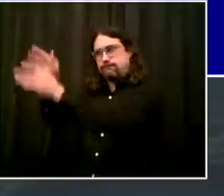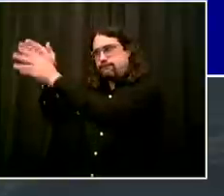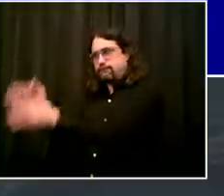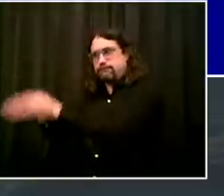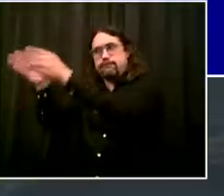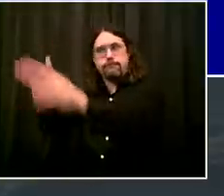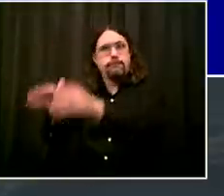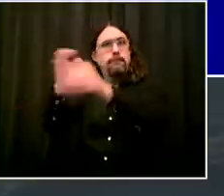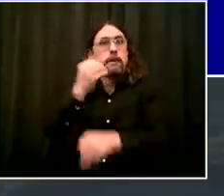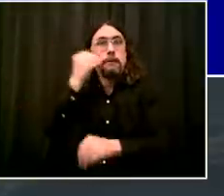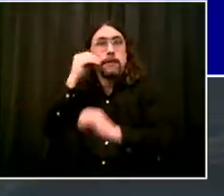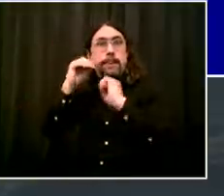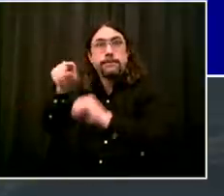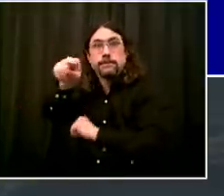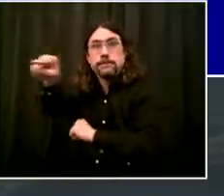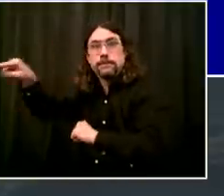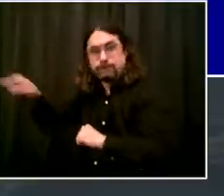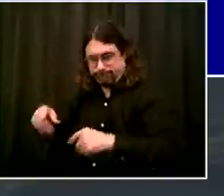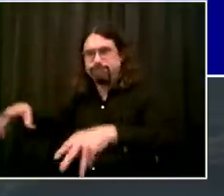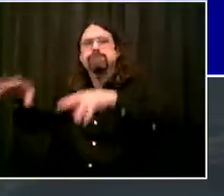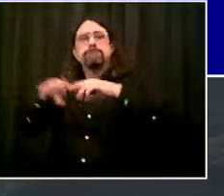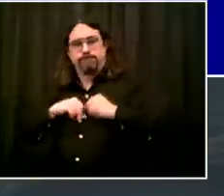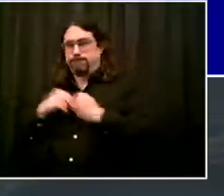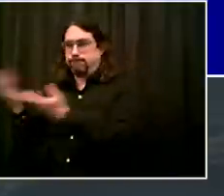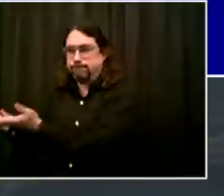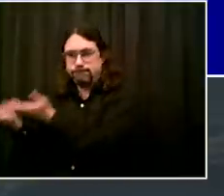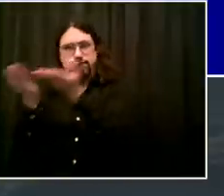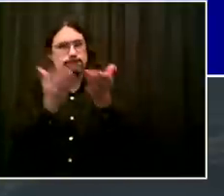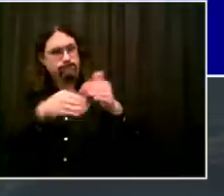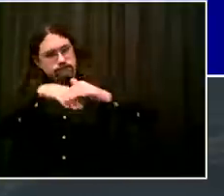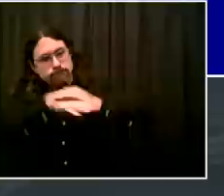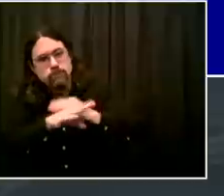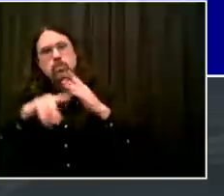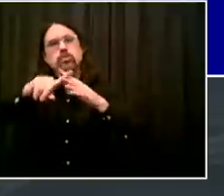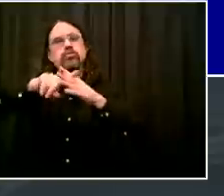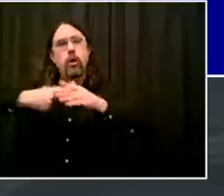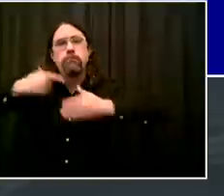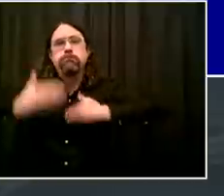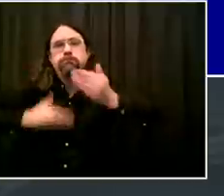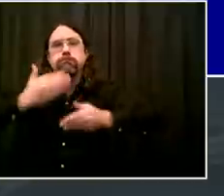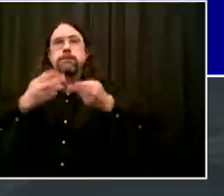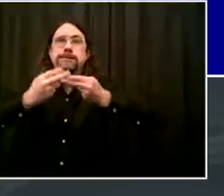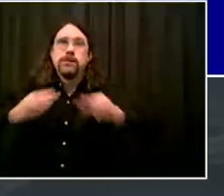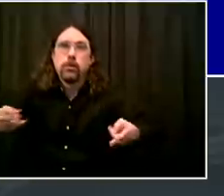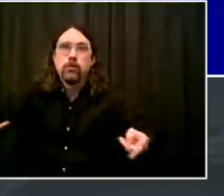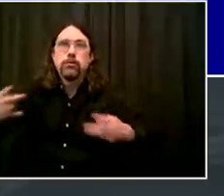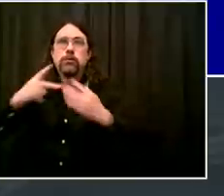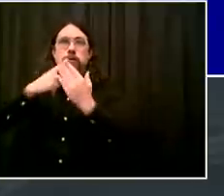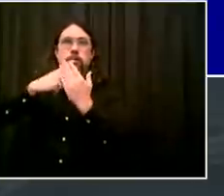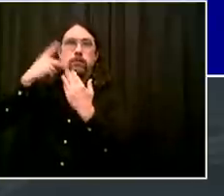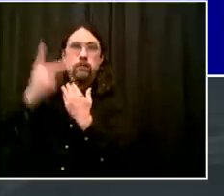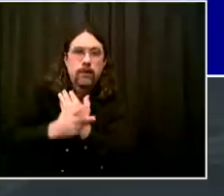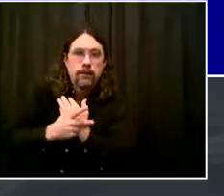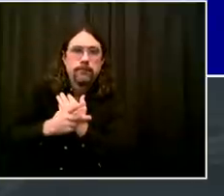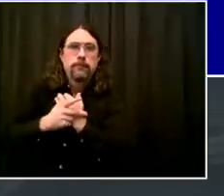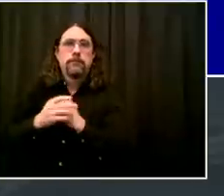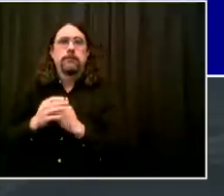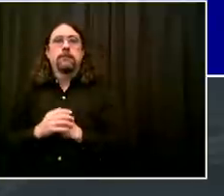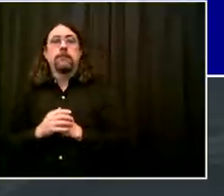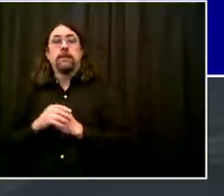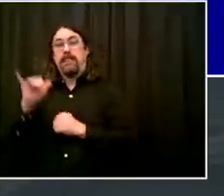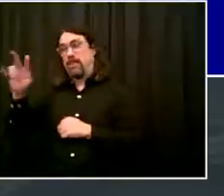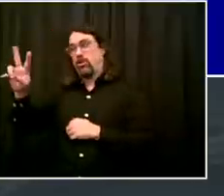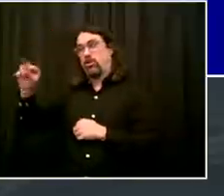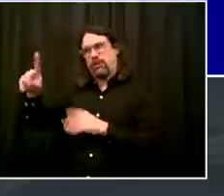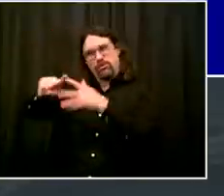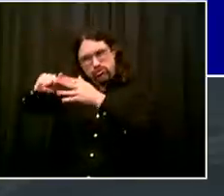effort. 201 accepted placement in shelter for some period of time. And every time someone who's permanently street homeless goes